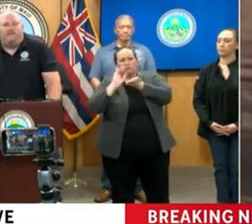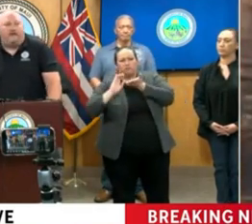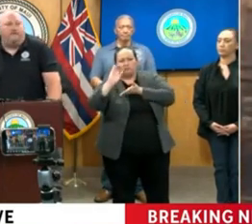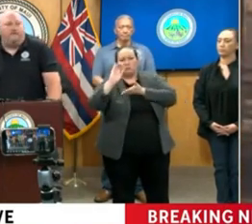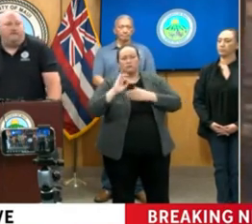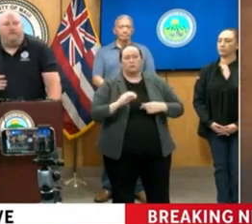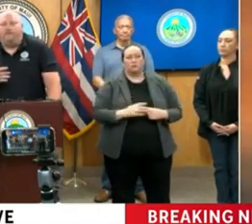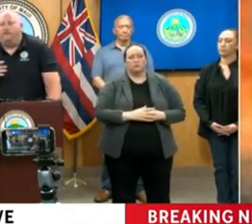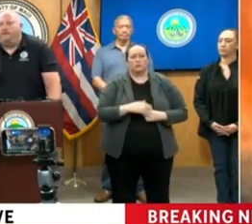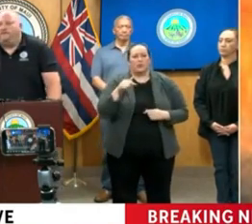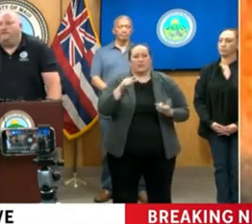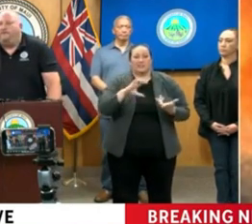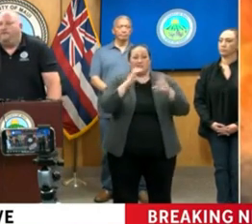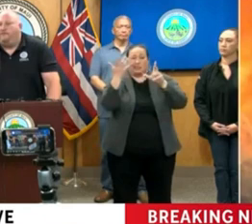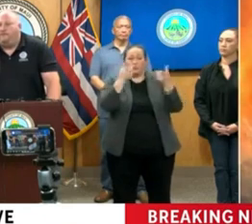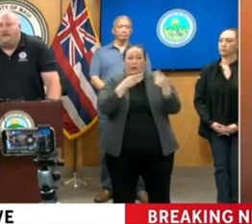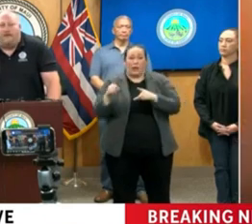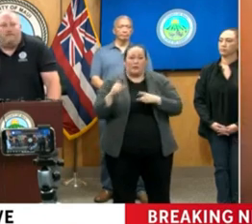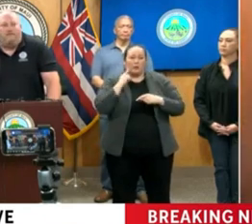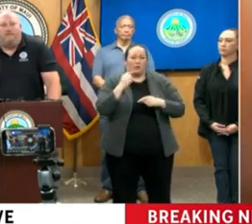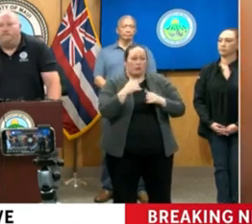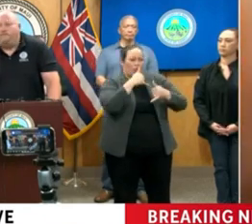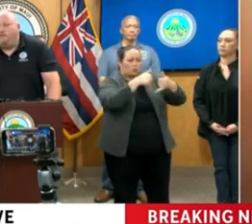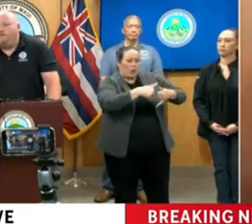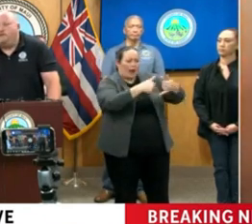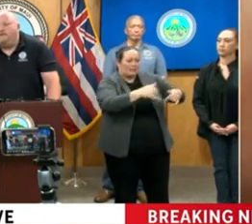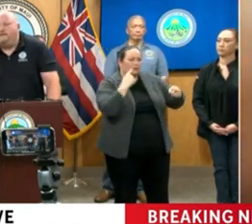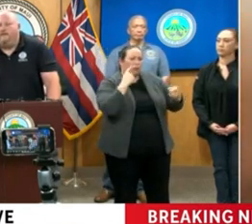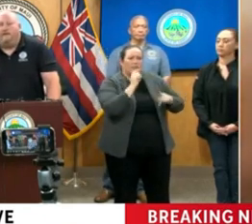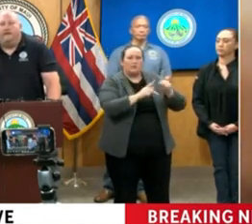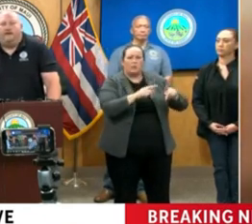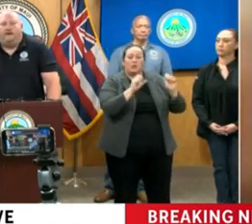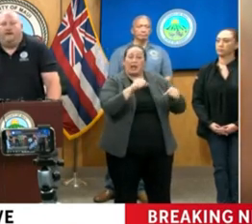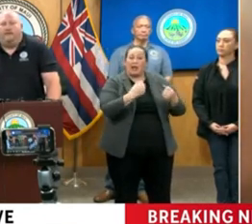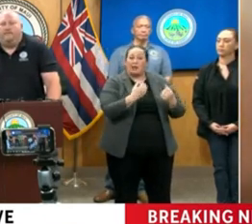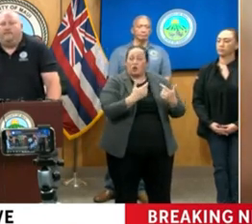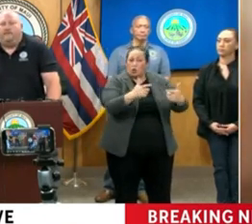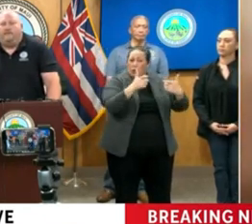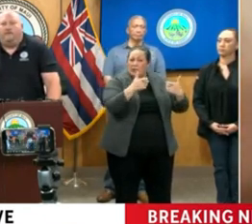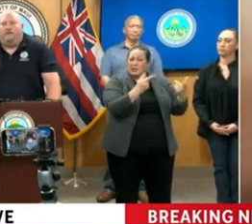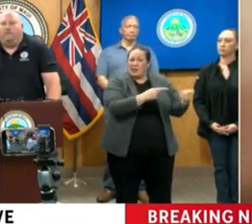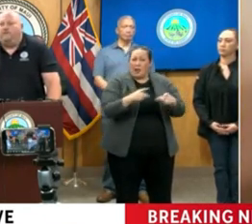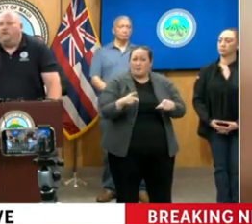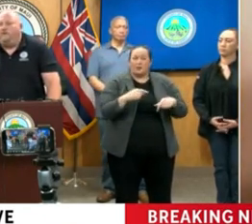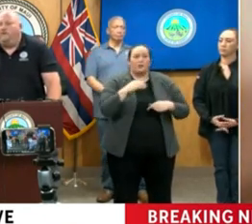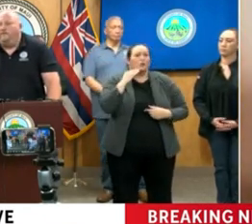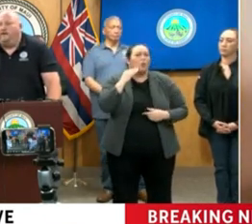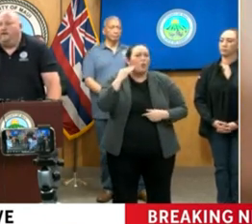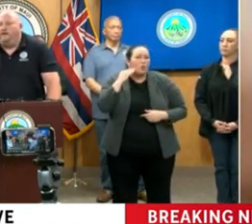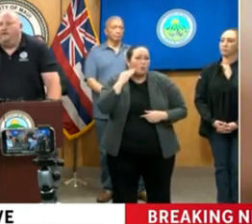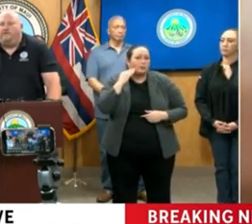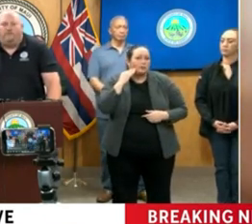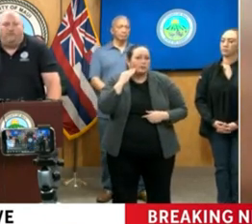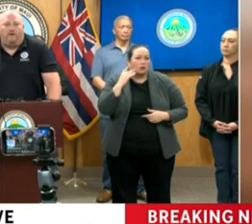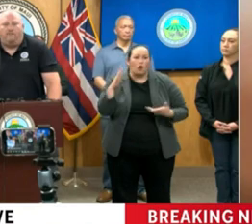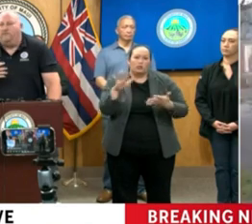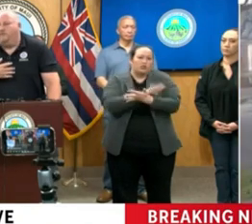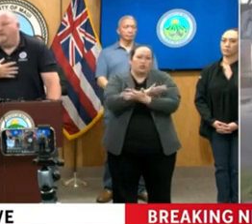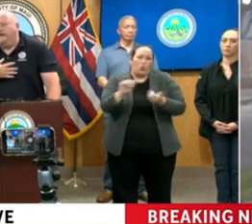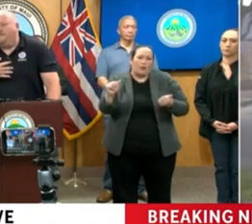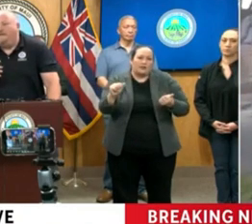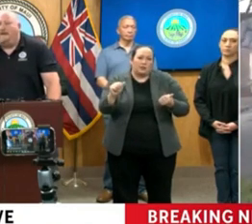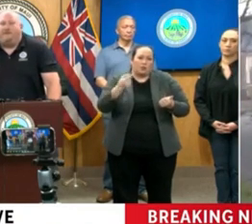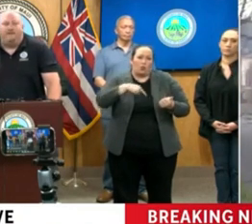so in these disasters, the grants to individuals could happen pretty quickly. The homes are destroyed.